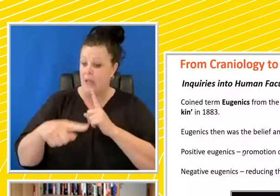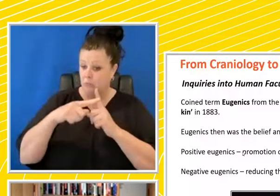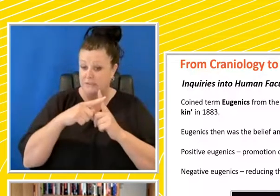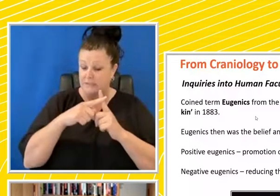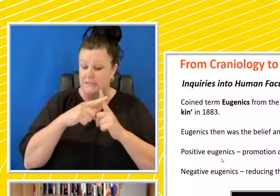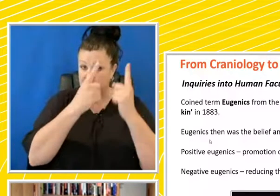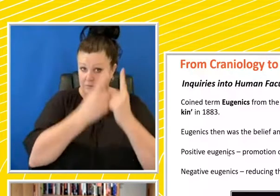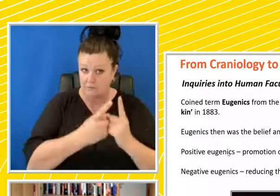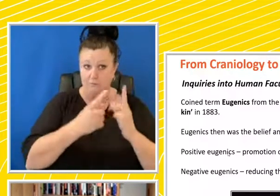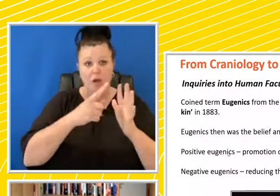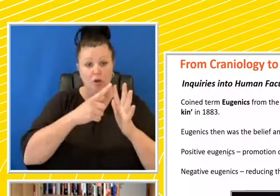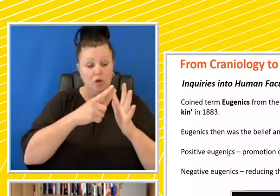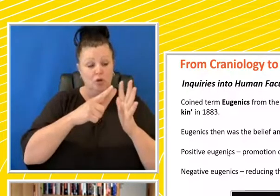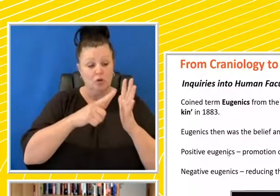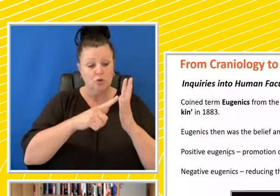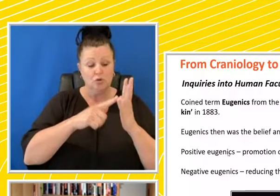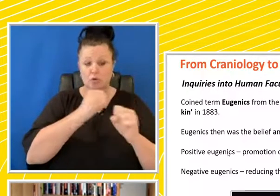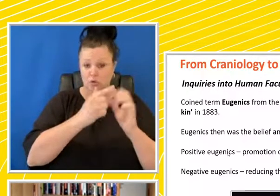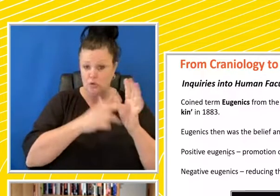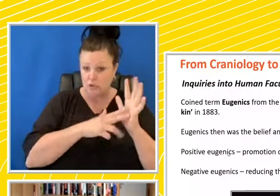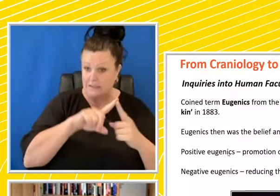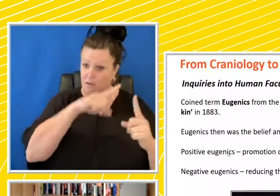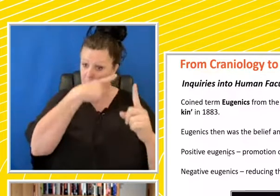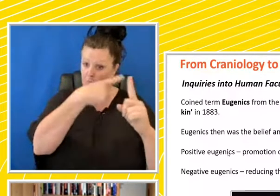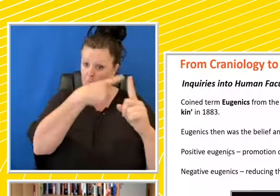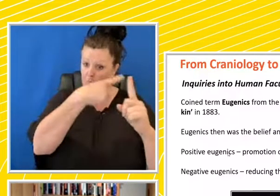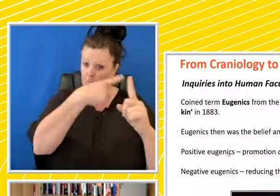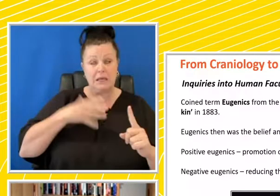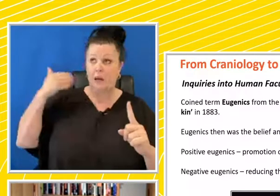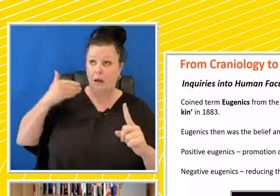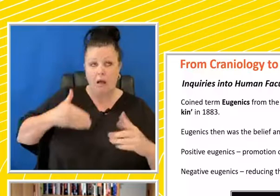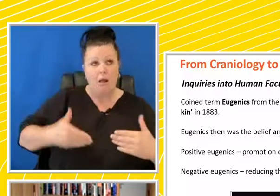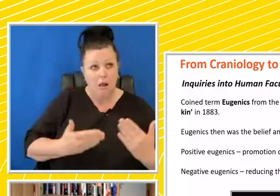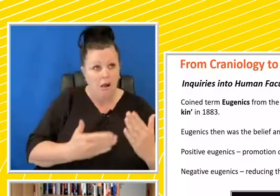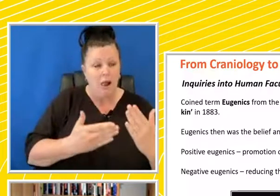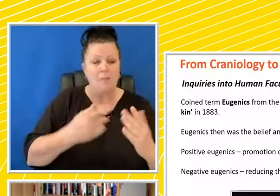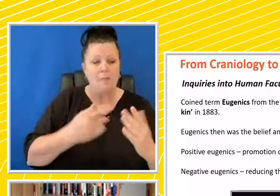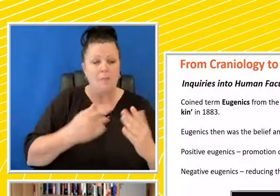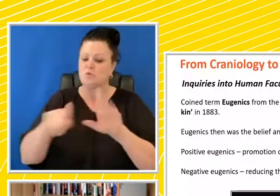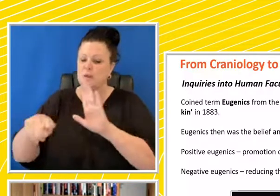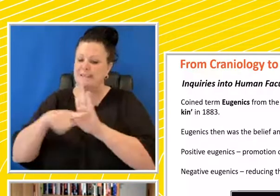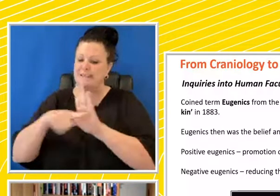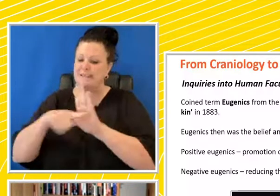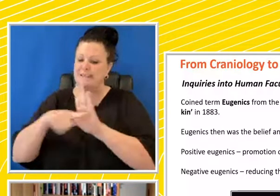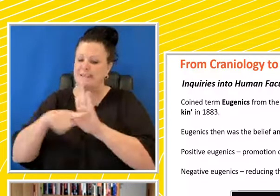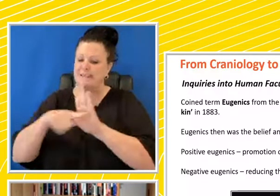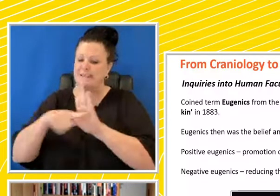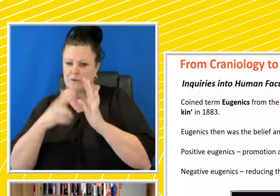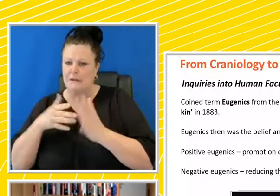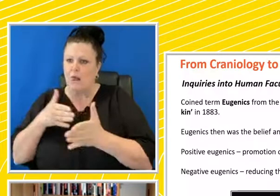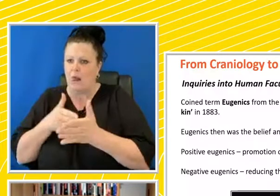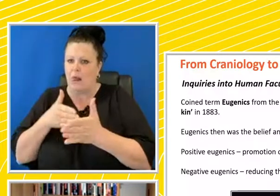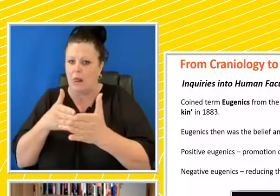aspect, positive eugenics, the promotion of higher reproduction through people with desired traits, but also negative eugenics, reducing the reproduction